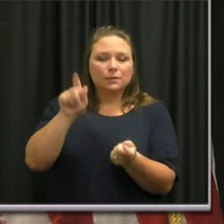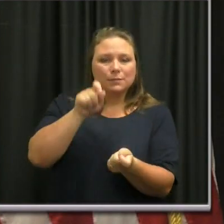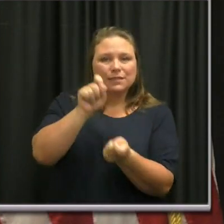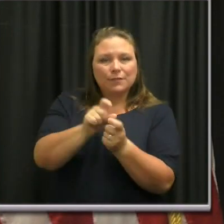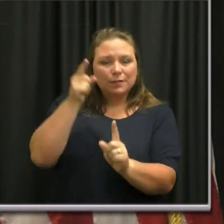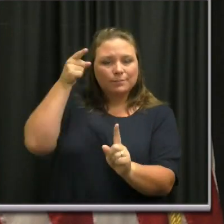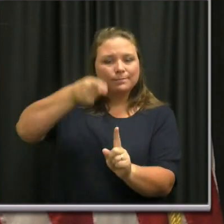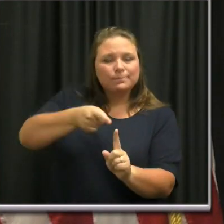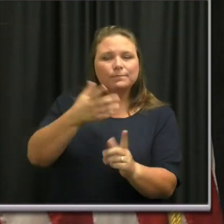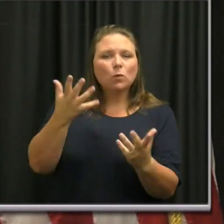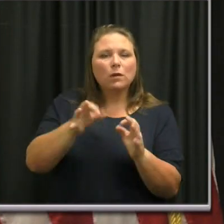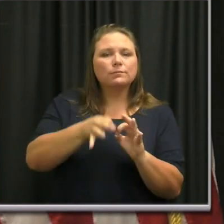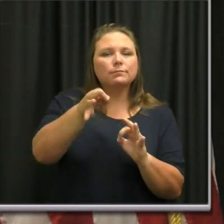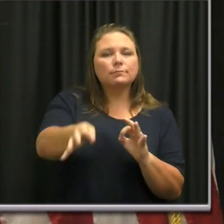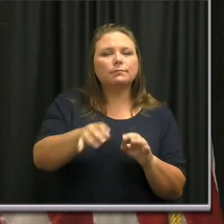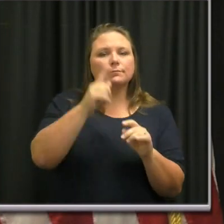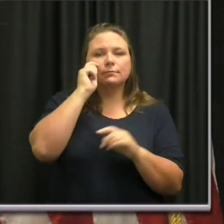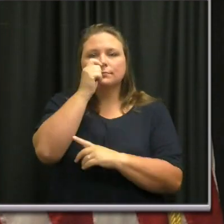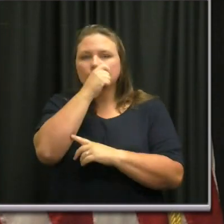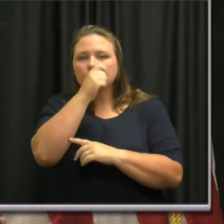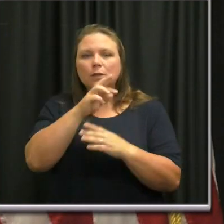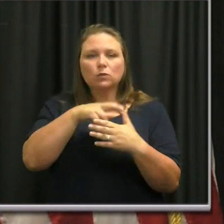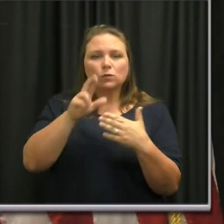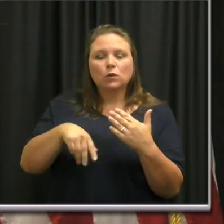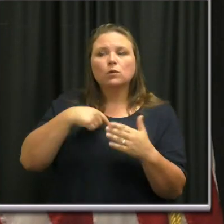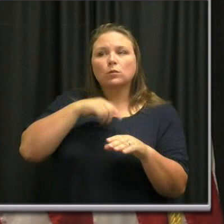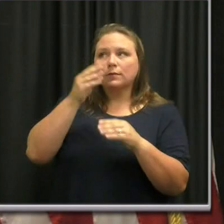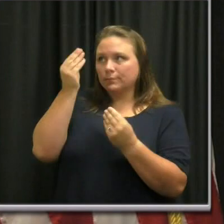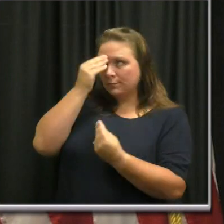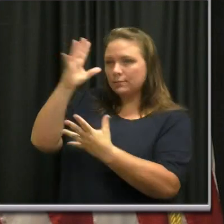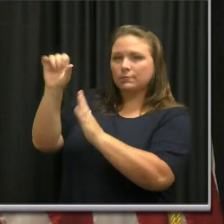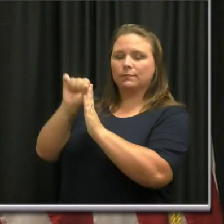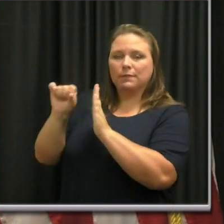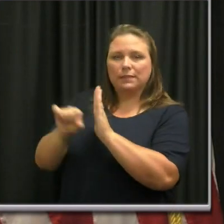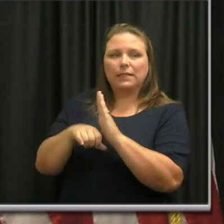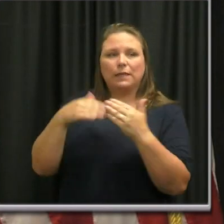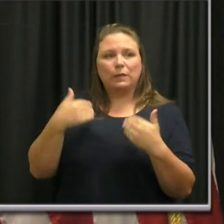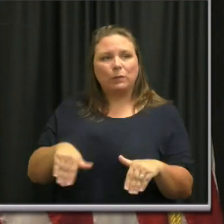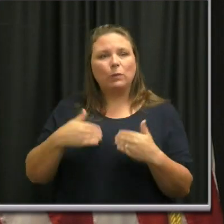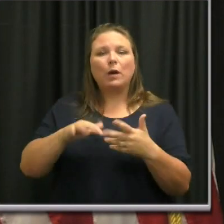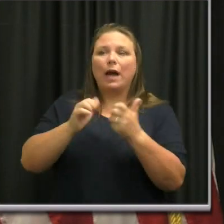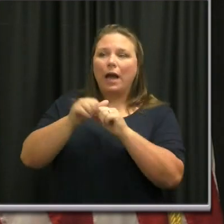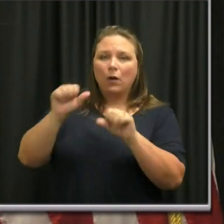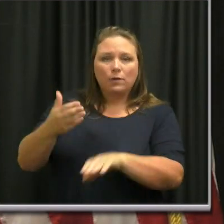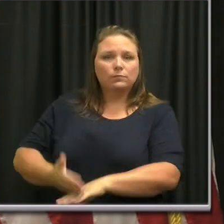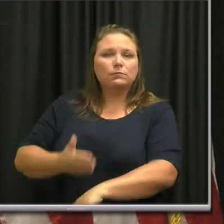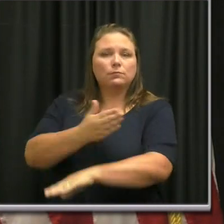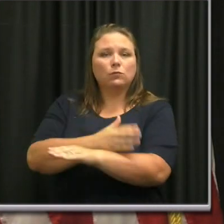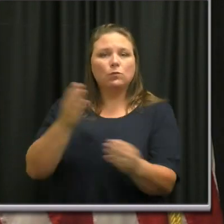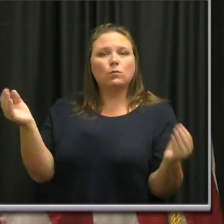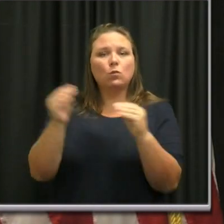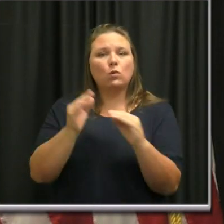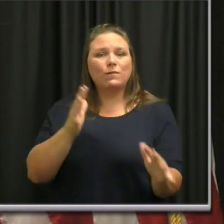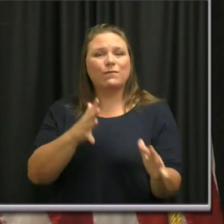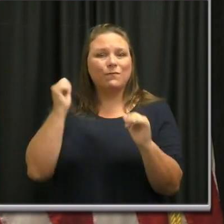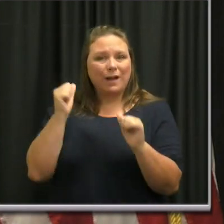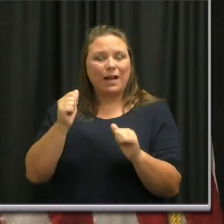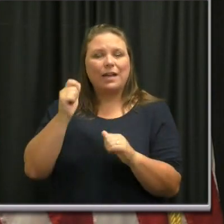We've communicated our concerns to the state along with several ideas to improve the expediency of test results statewide,